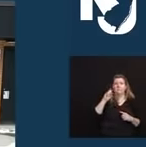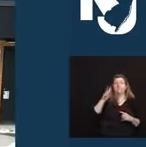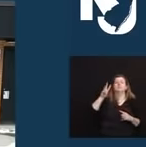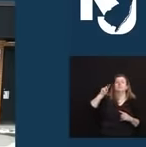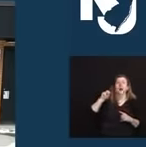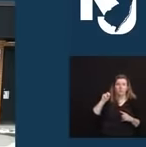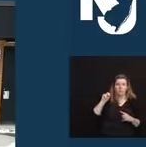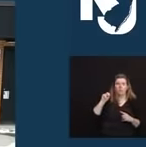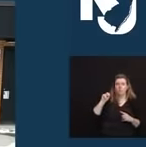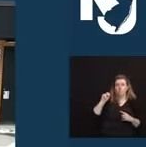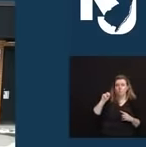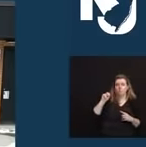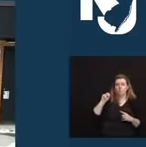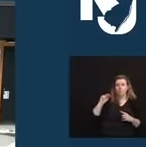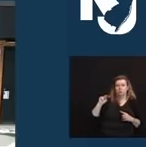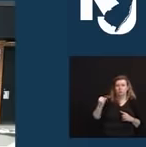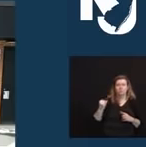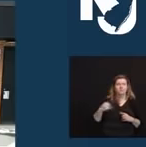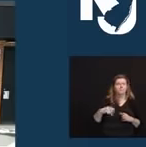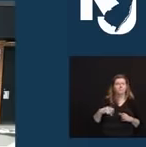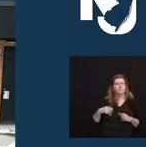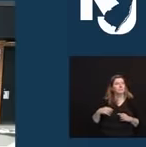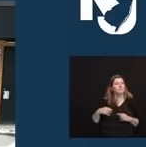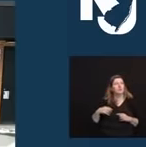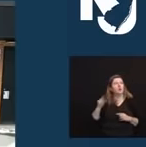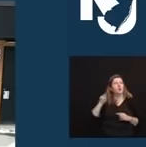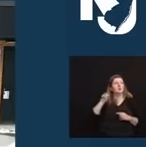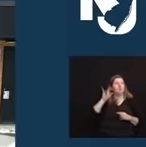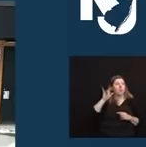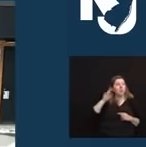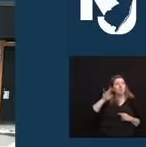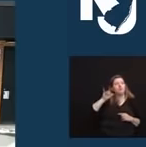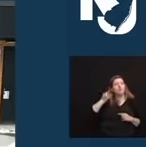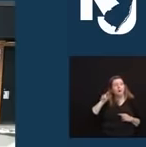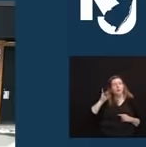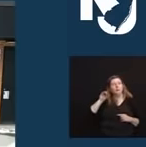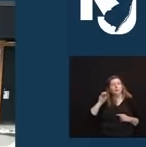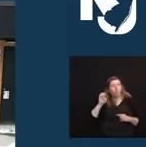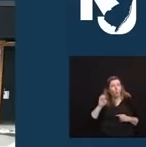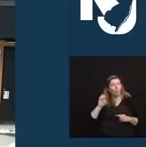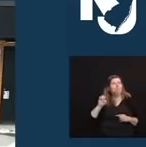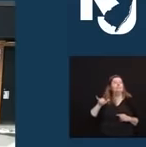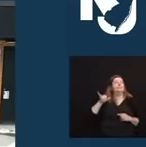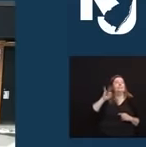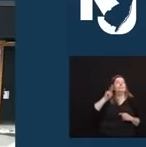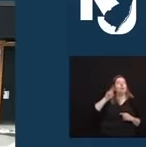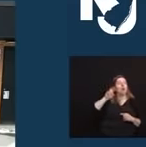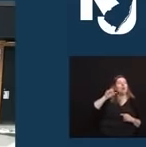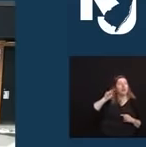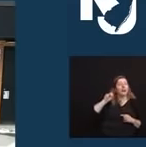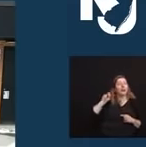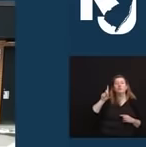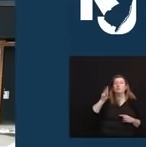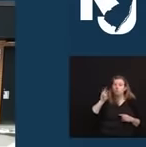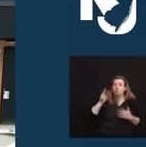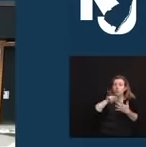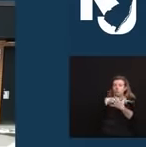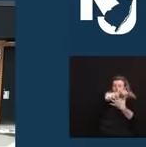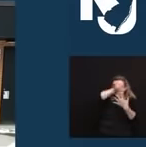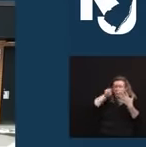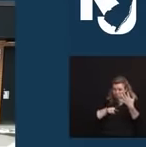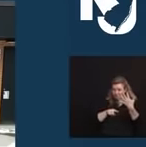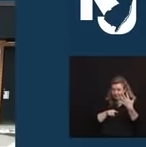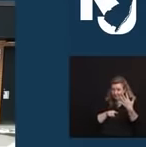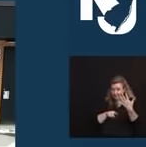Armagan, Ryan Day, Joey Dietrich, Kieran Foley, and Drew Scalise. You may have heard this story. Last Thursday,